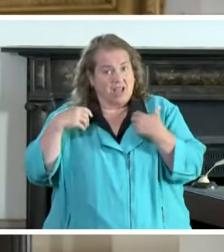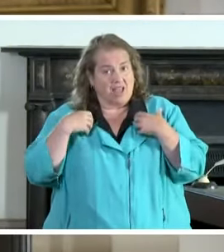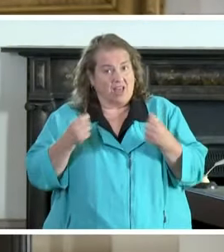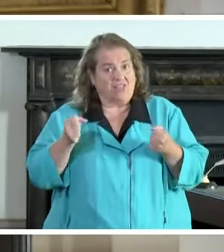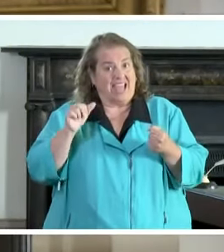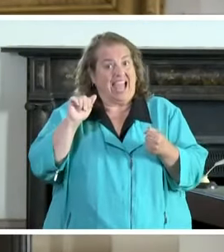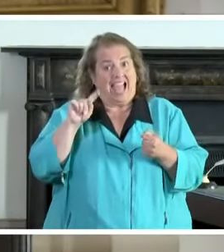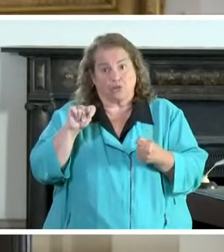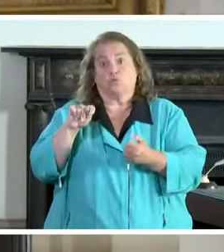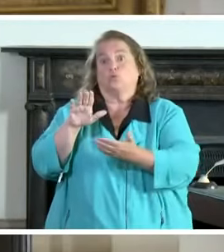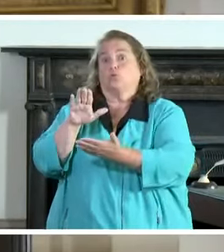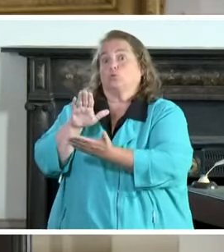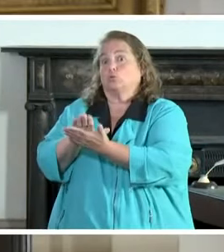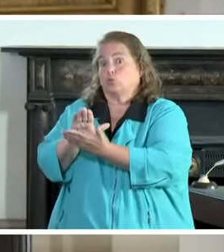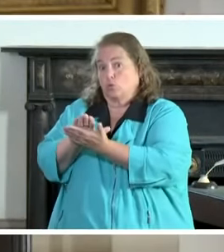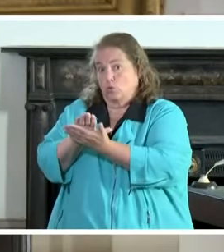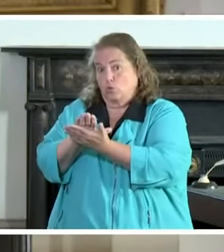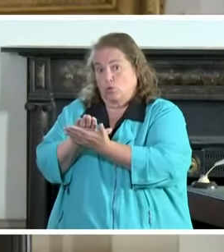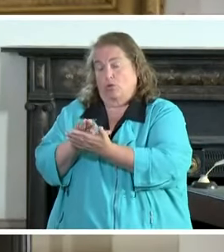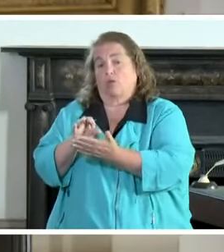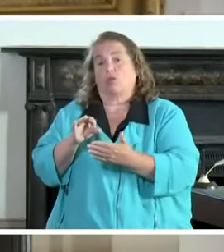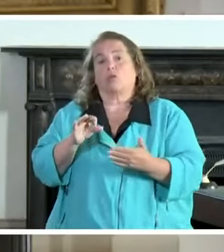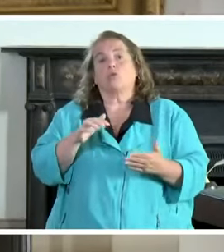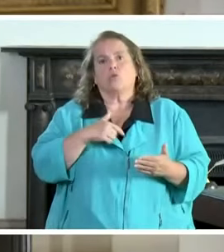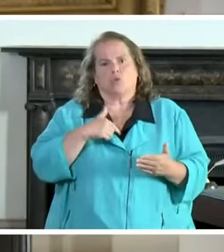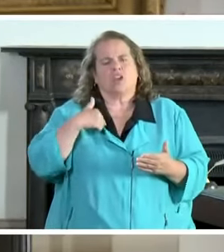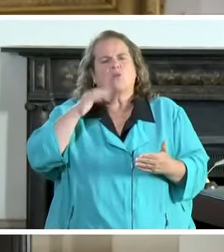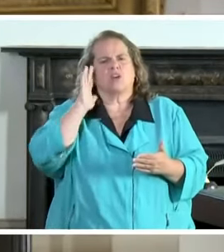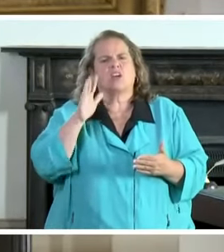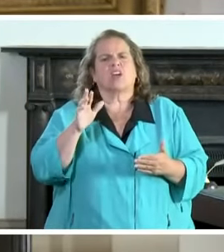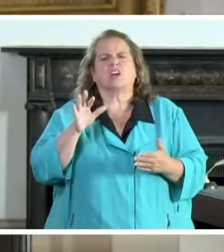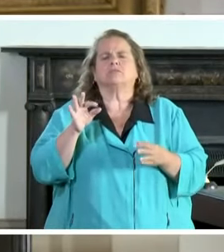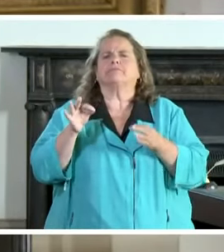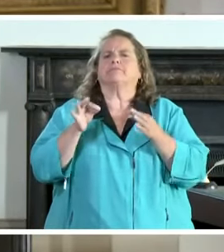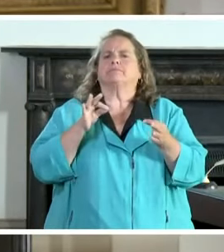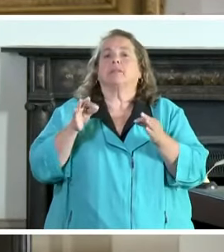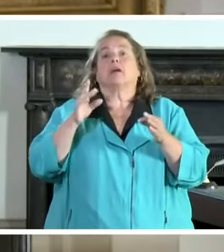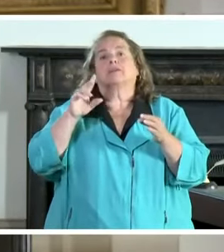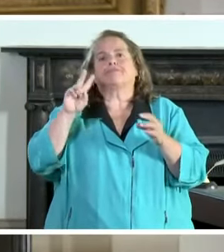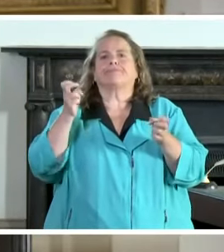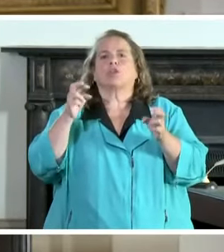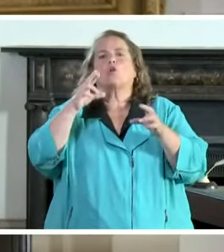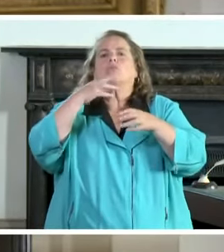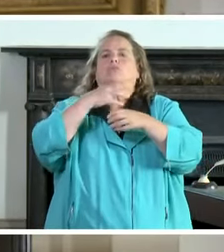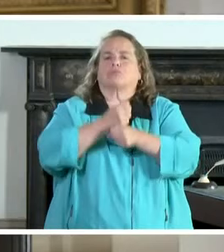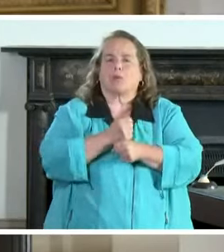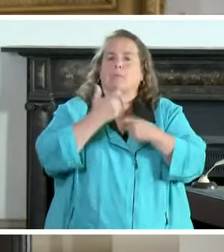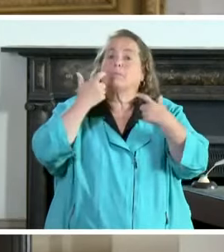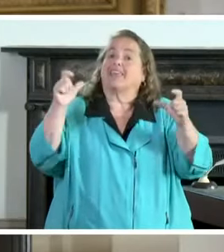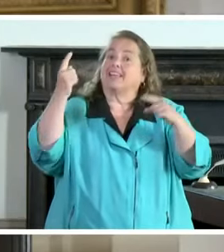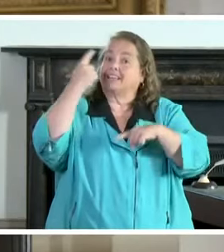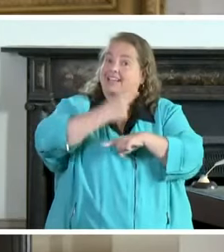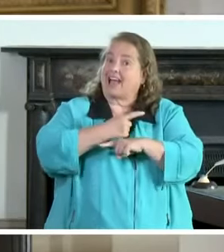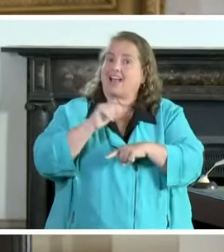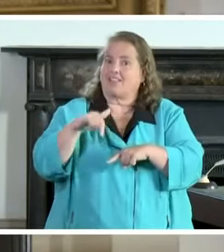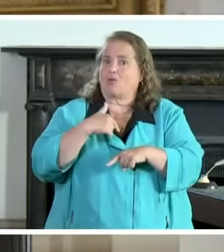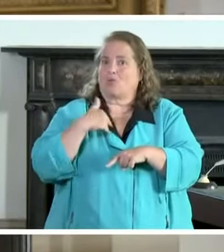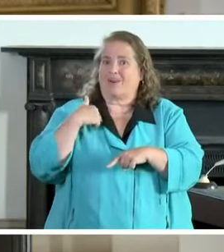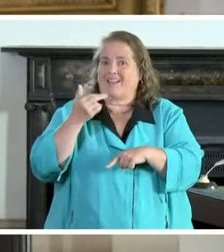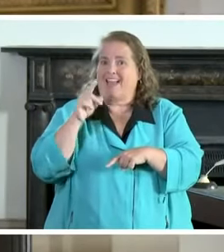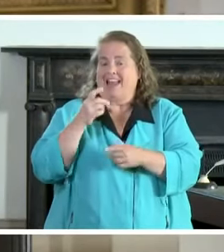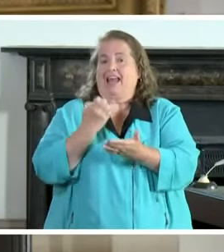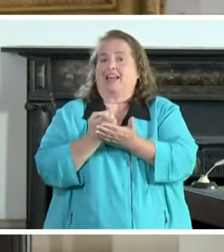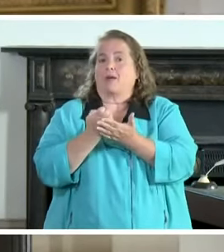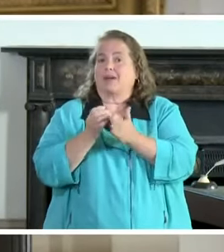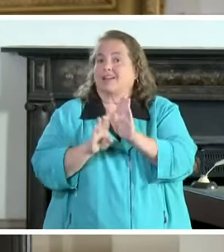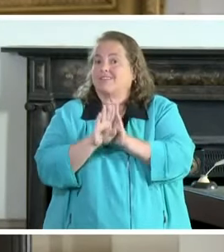at school we're gonna recap a big day on economic development and rewriting the the future